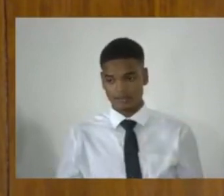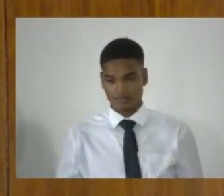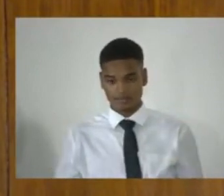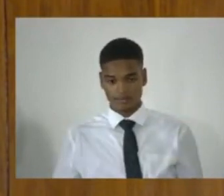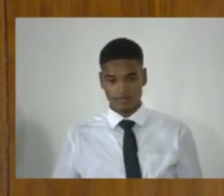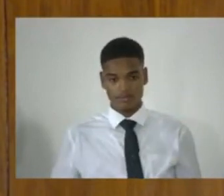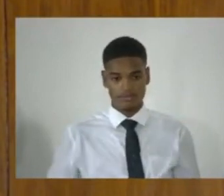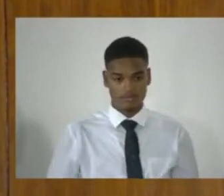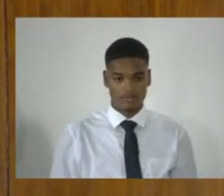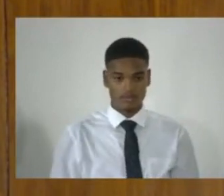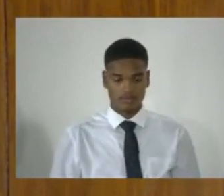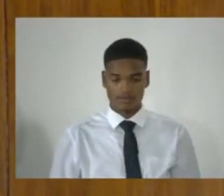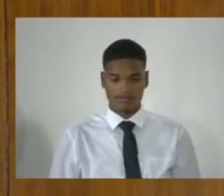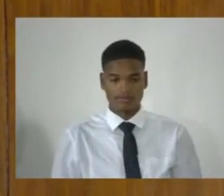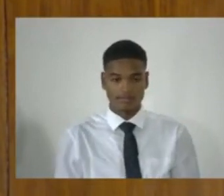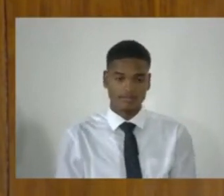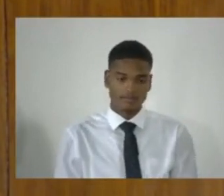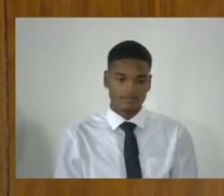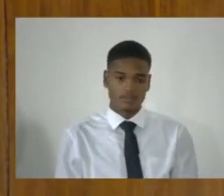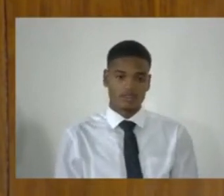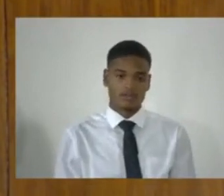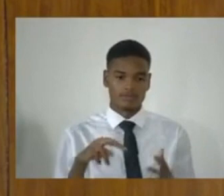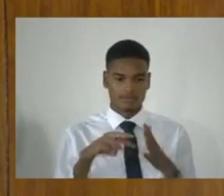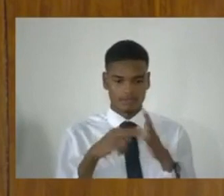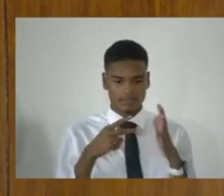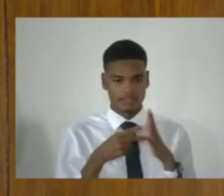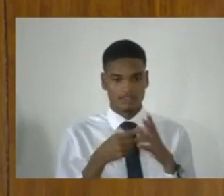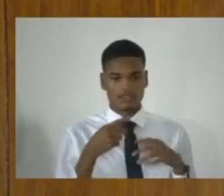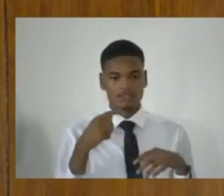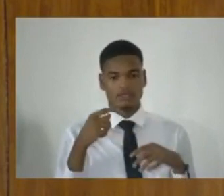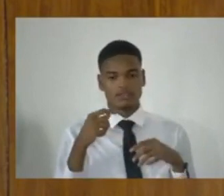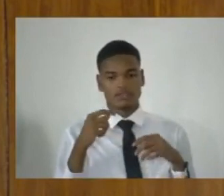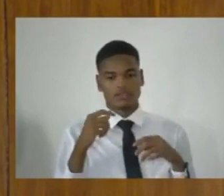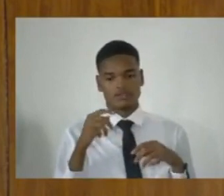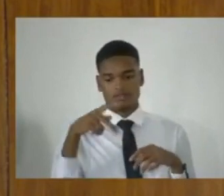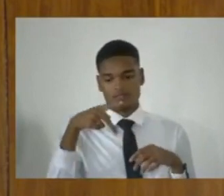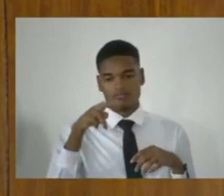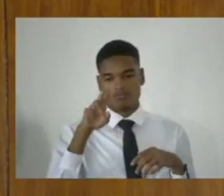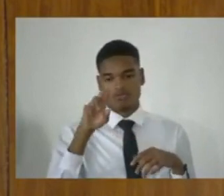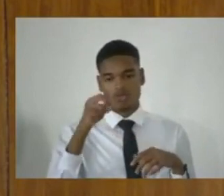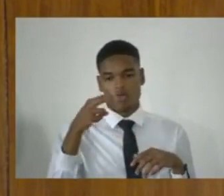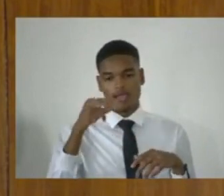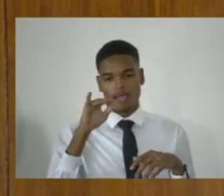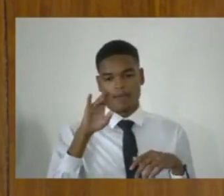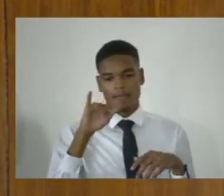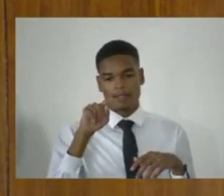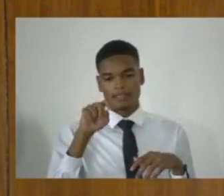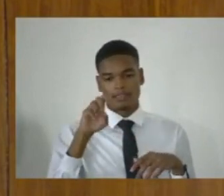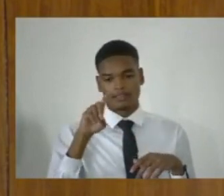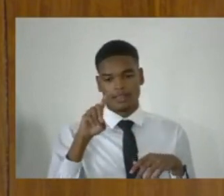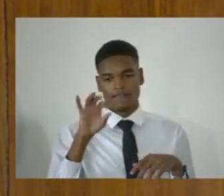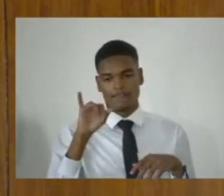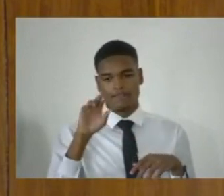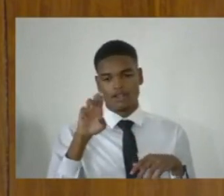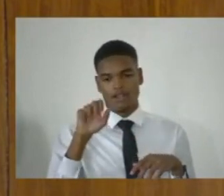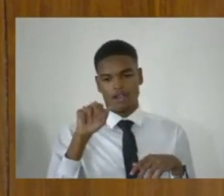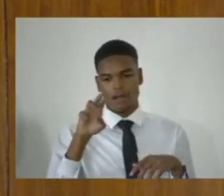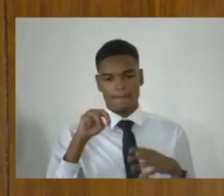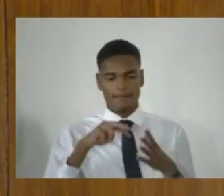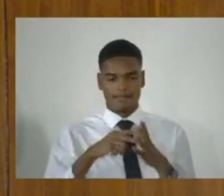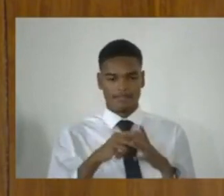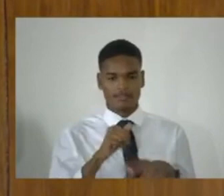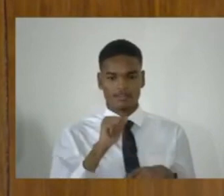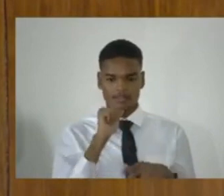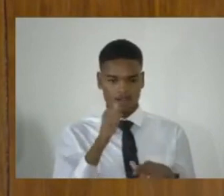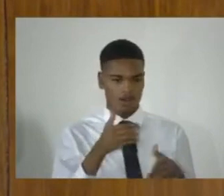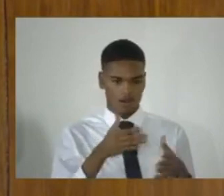A prohibited firearm, which includes a prohibited firearm is defined as including a lot